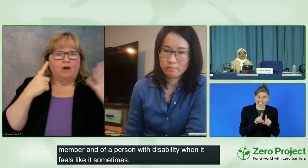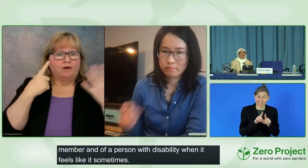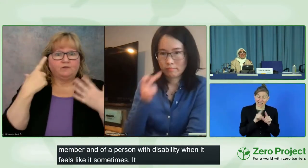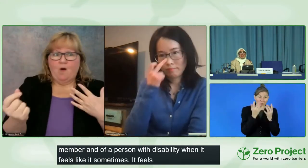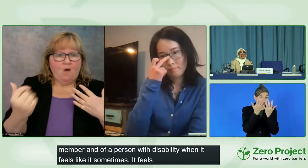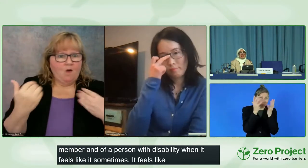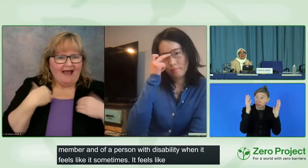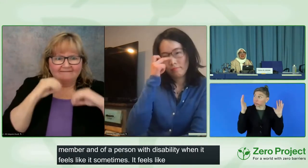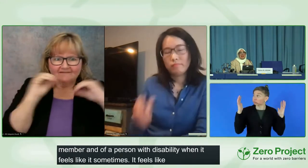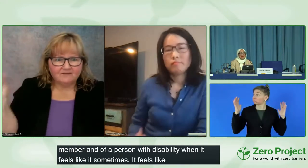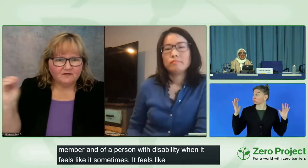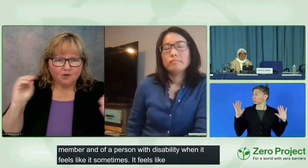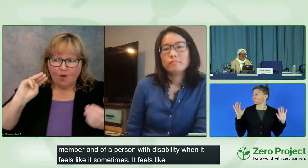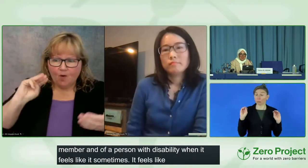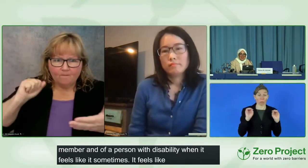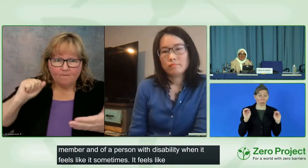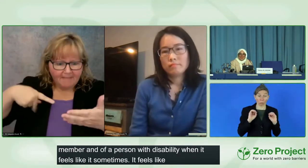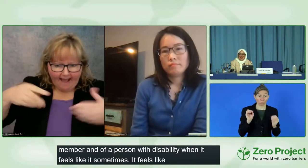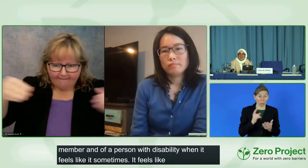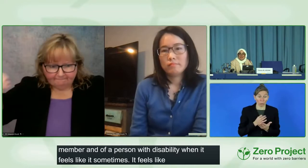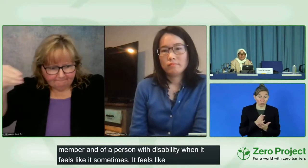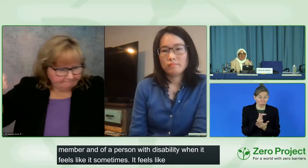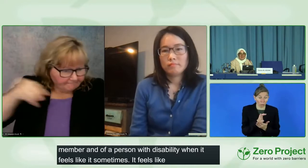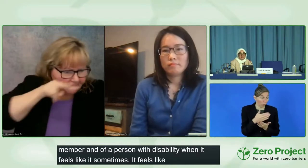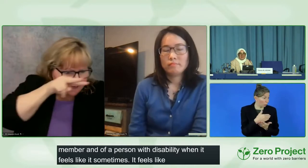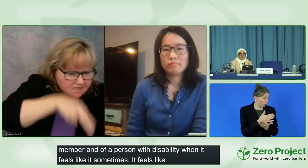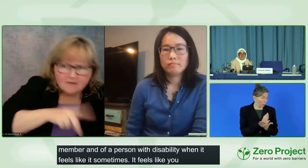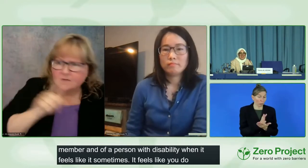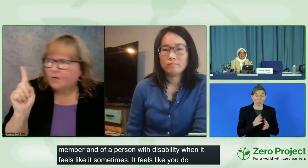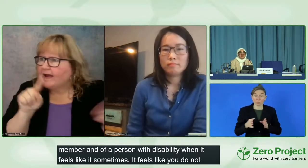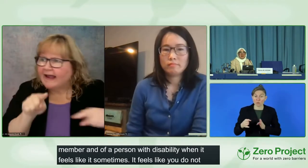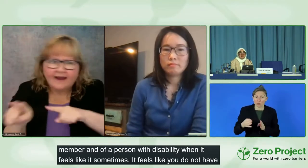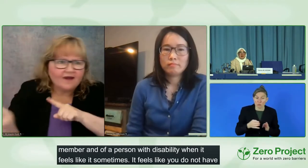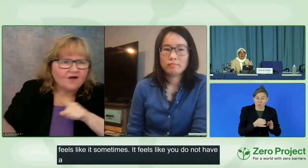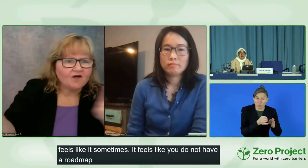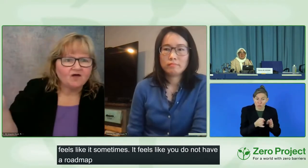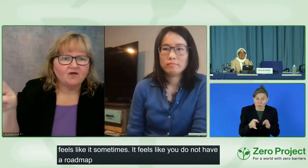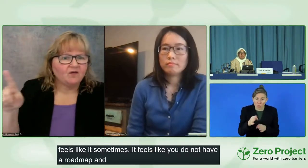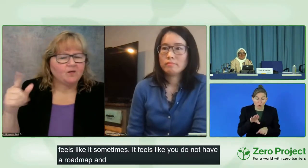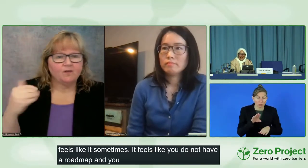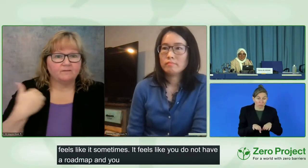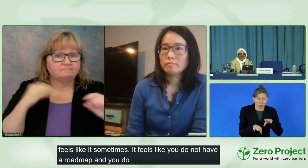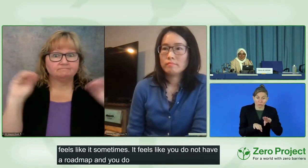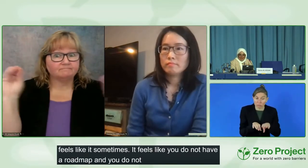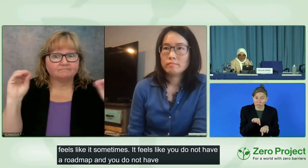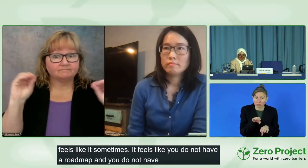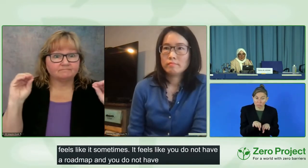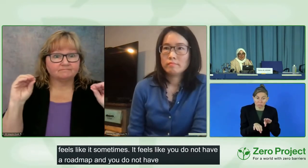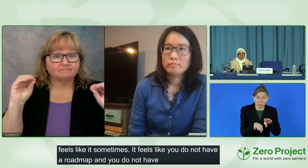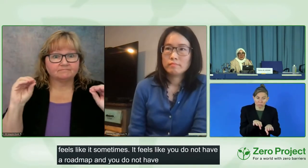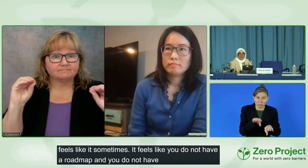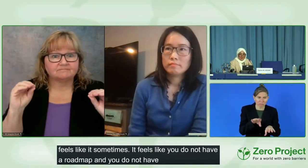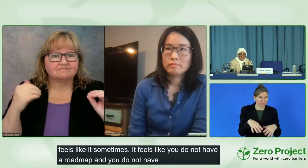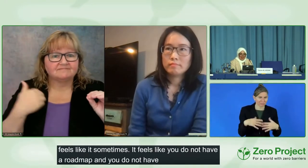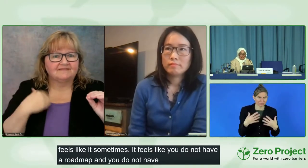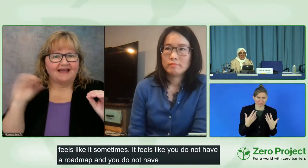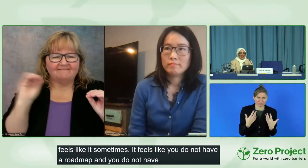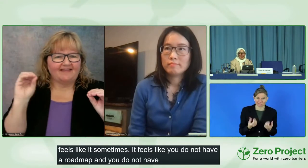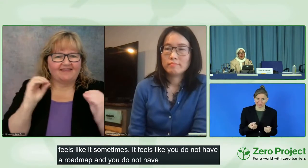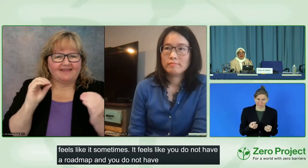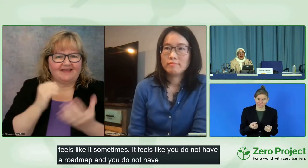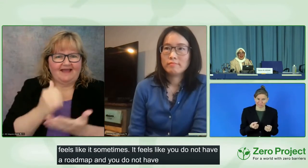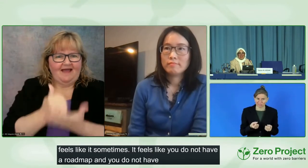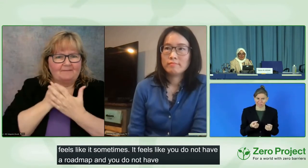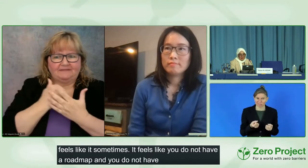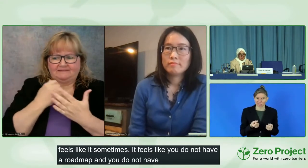don't have something to navigate your life